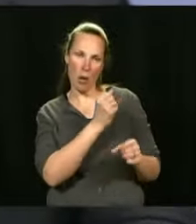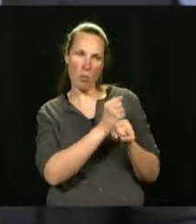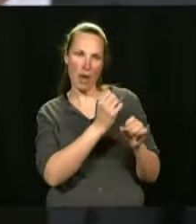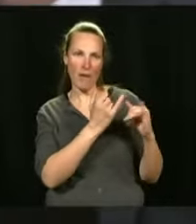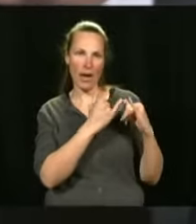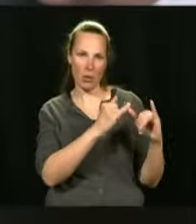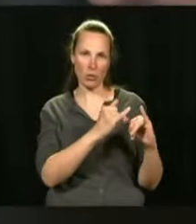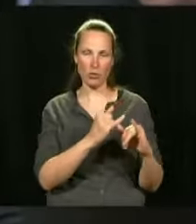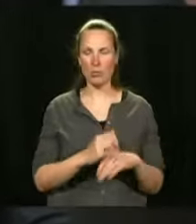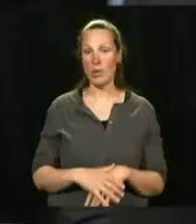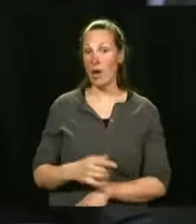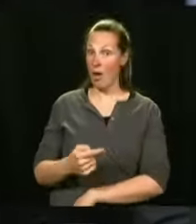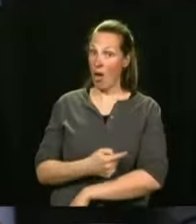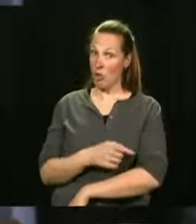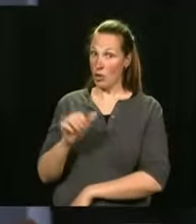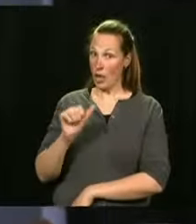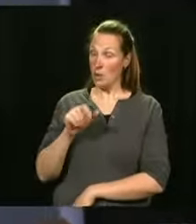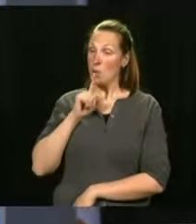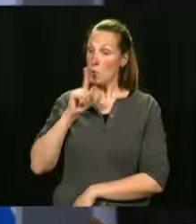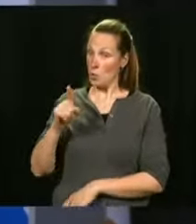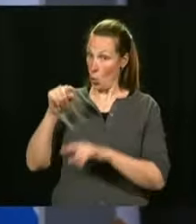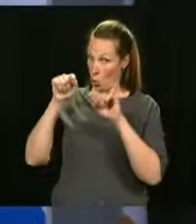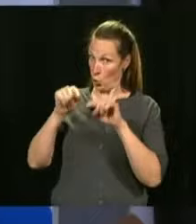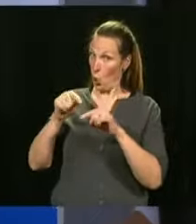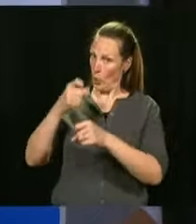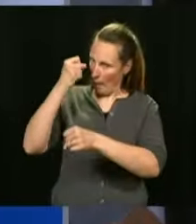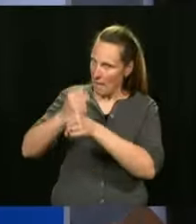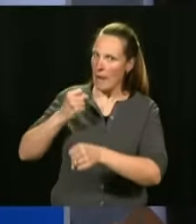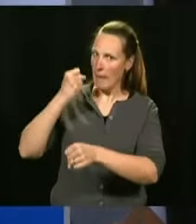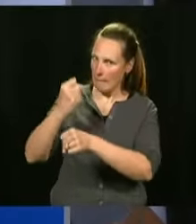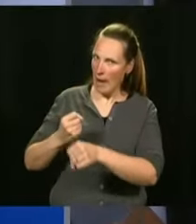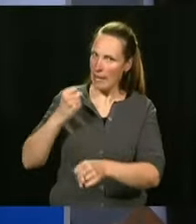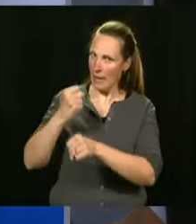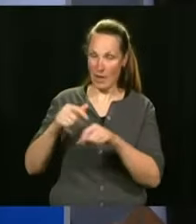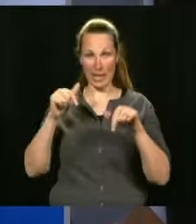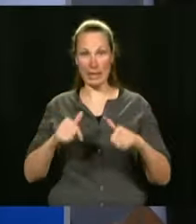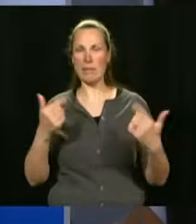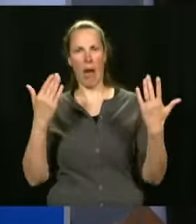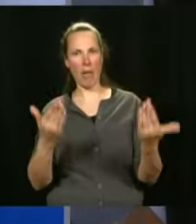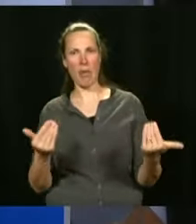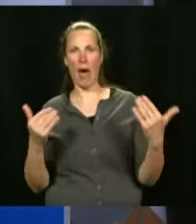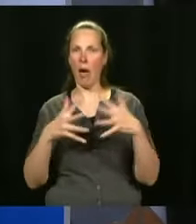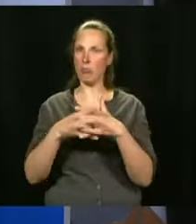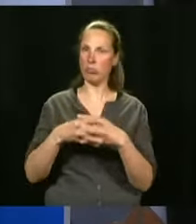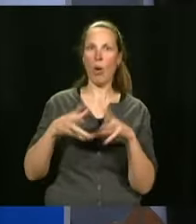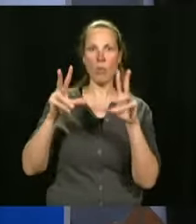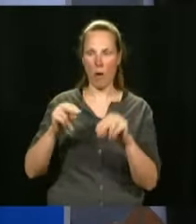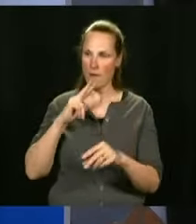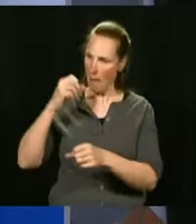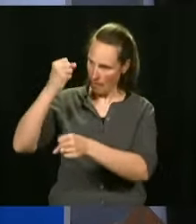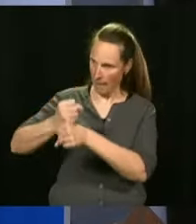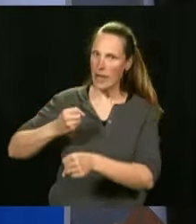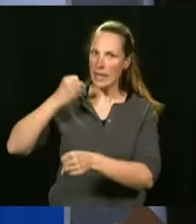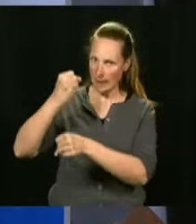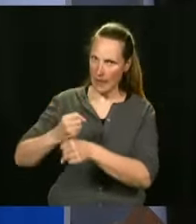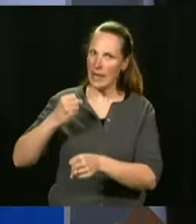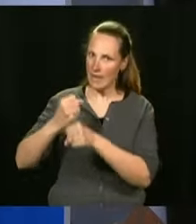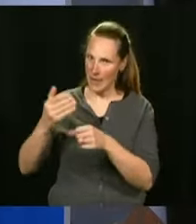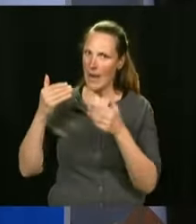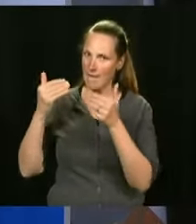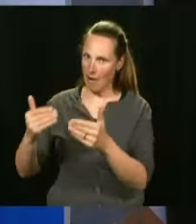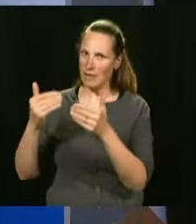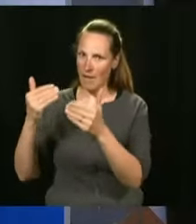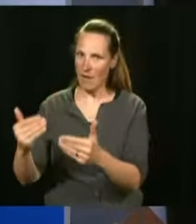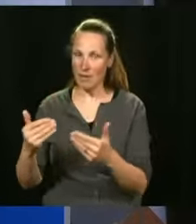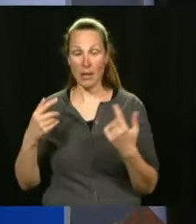It's clear that we're working on this. You can't think that we're sitting here waiting because we all are anxious to get out of this too. But if I have a message for you, currently,